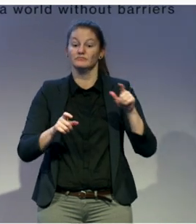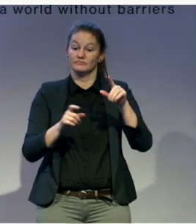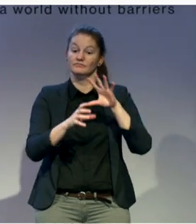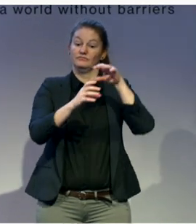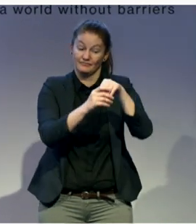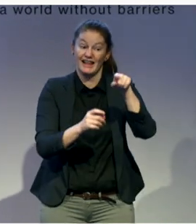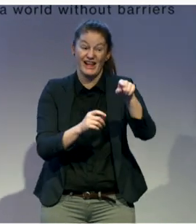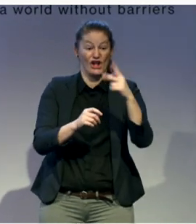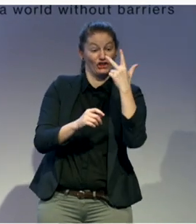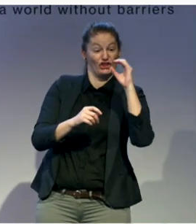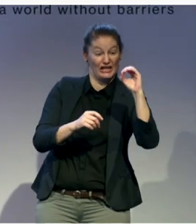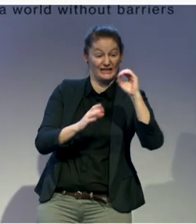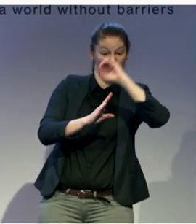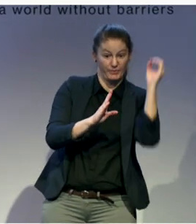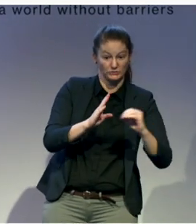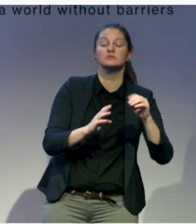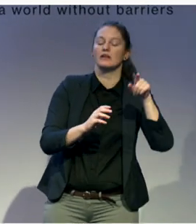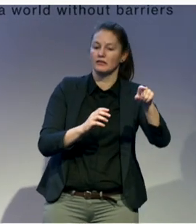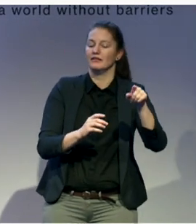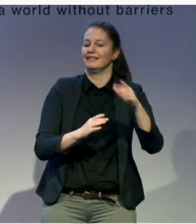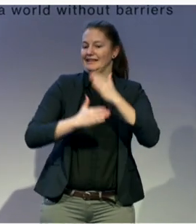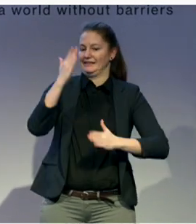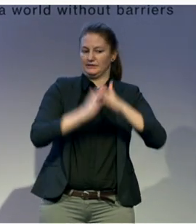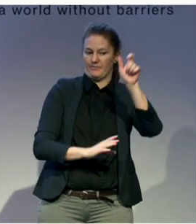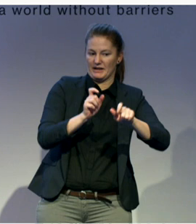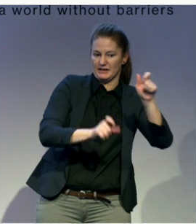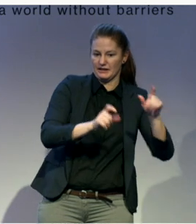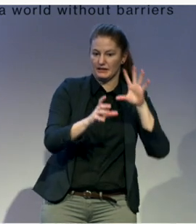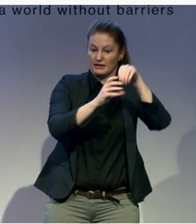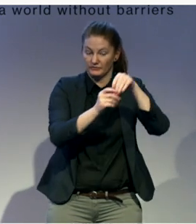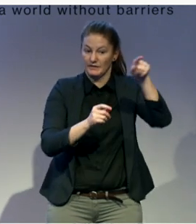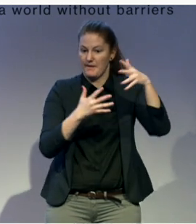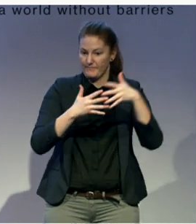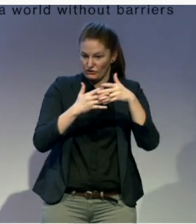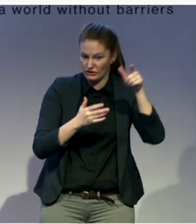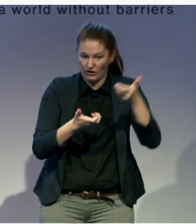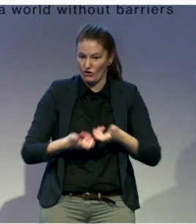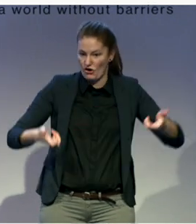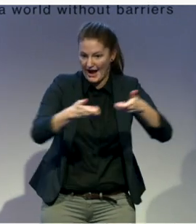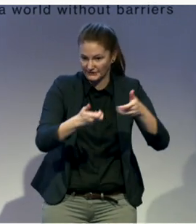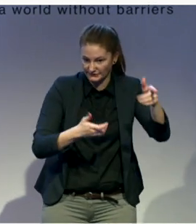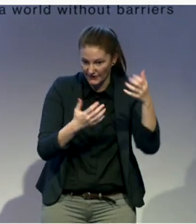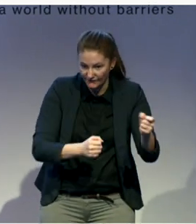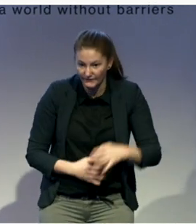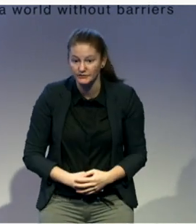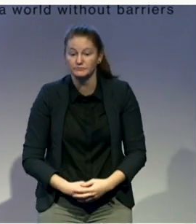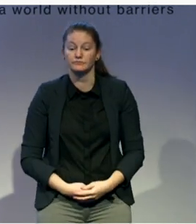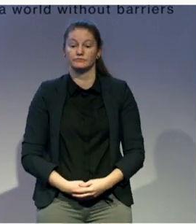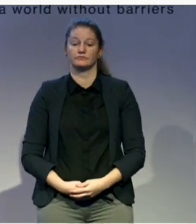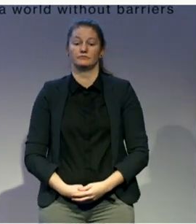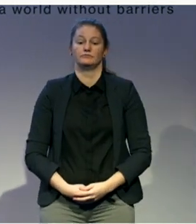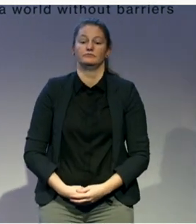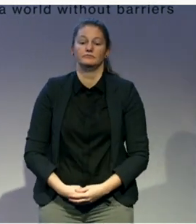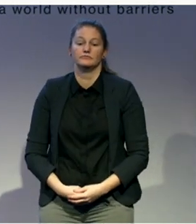documented disabilities. Mail-in voting has proven to be some help in countries like the United States, but even then, having to